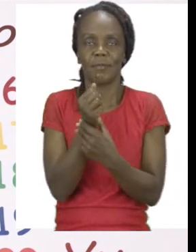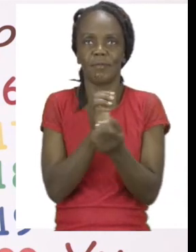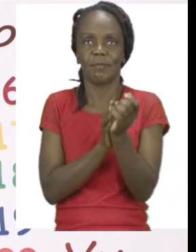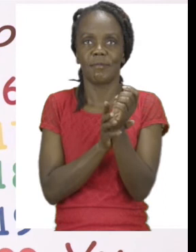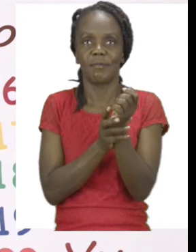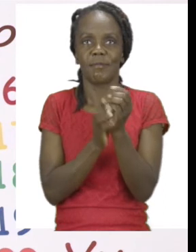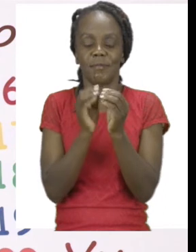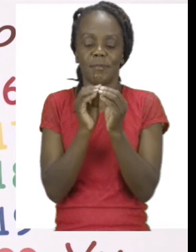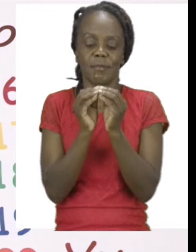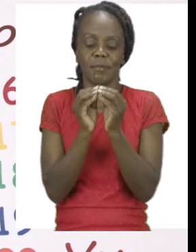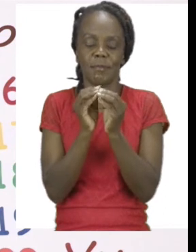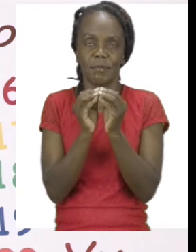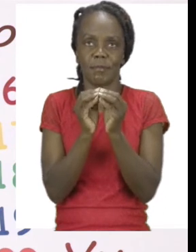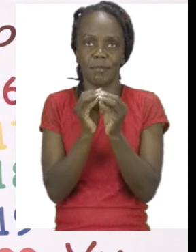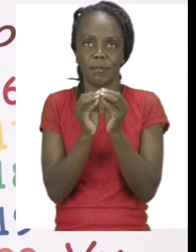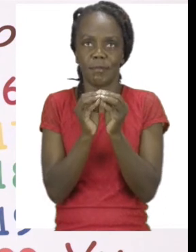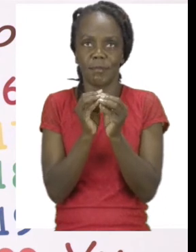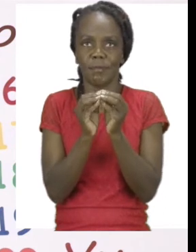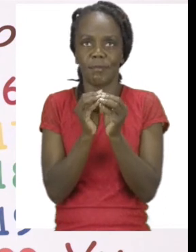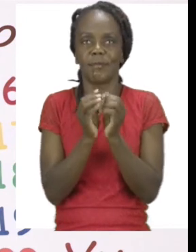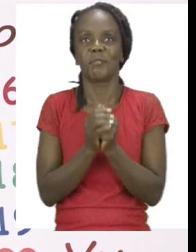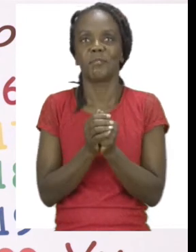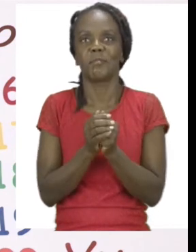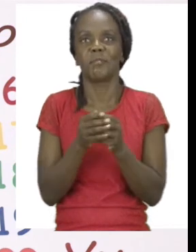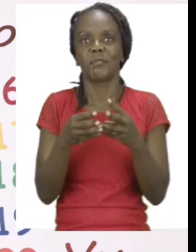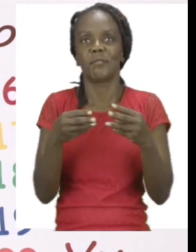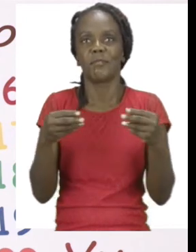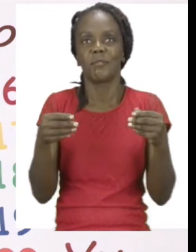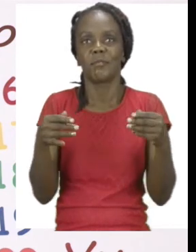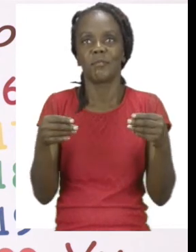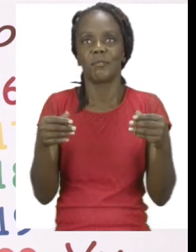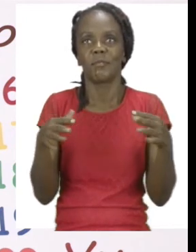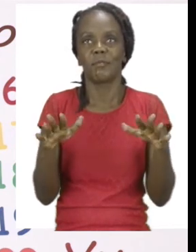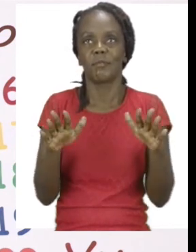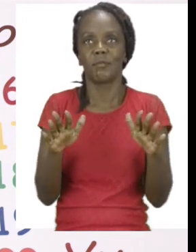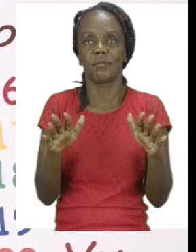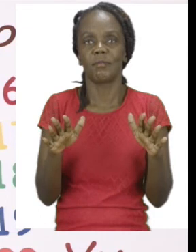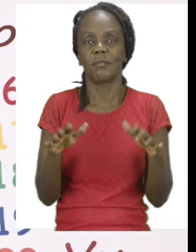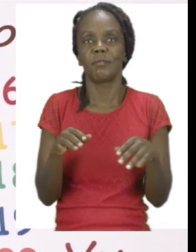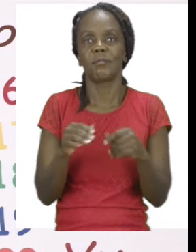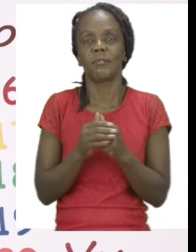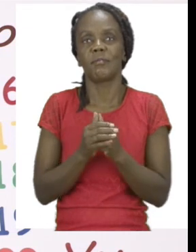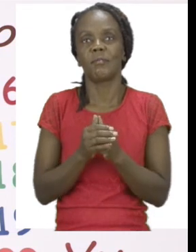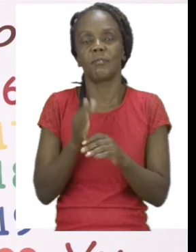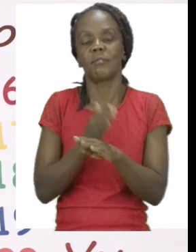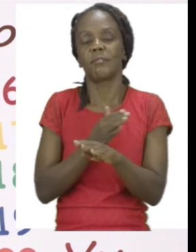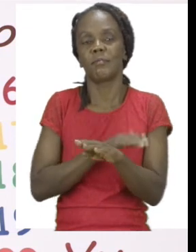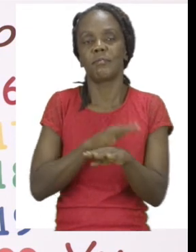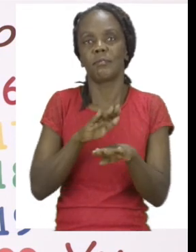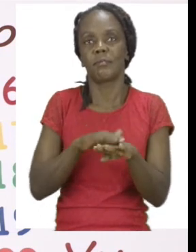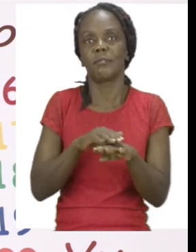and our fingertips too. Make sure your hands are dry before you touch anything else.